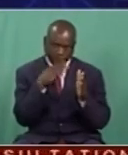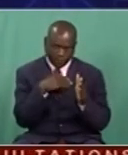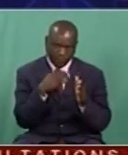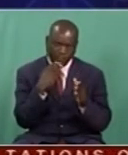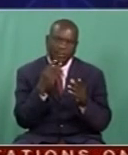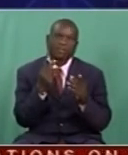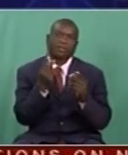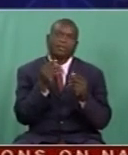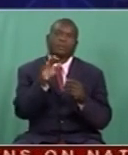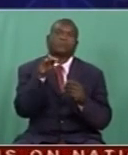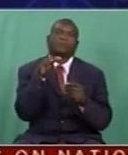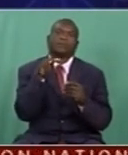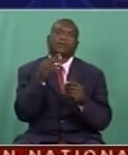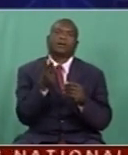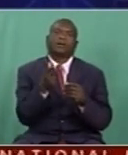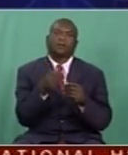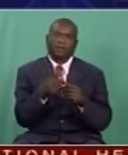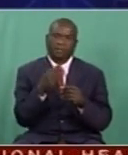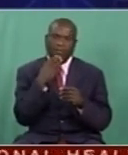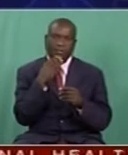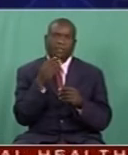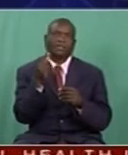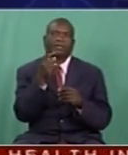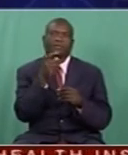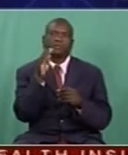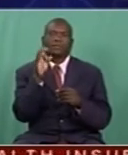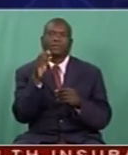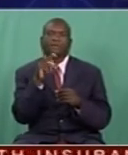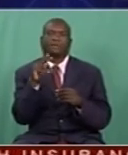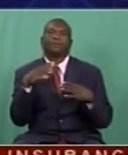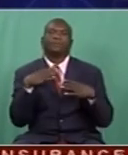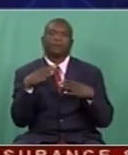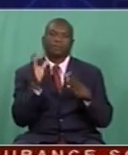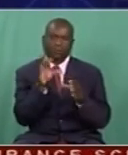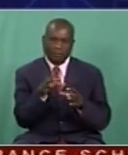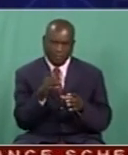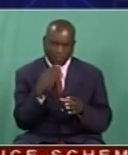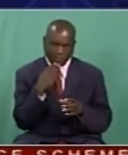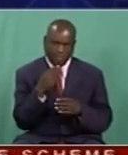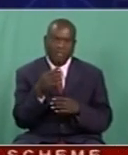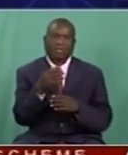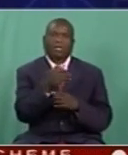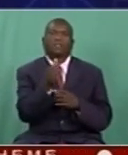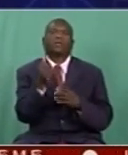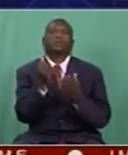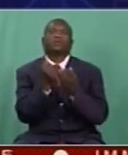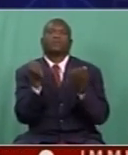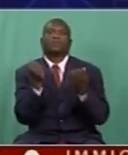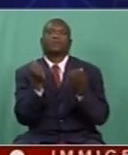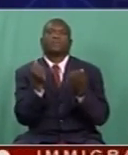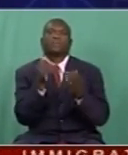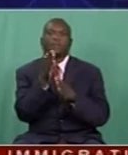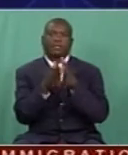Radio Zimbabwe. But also critically for ZBC, what's important is that, unlike any other media house, we actually broadcast from